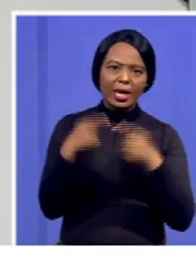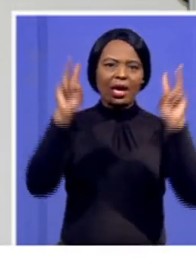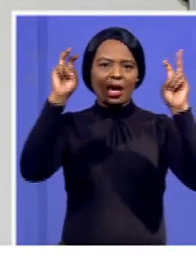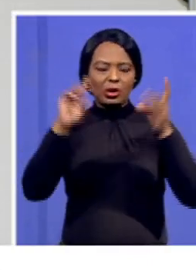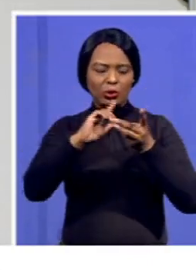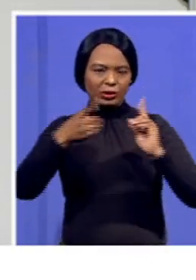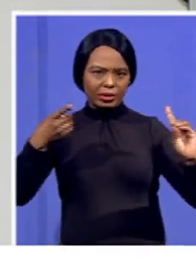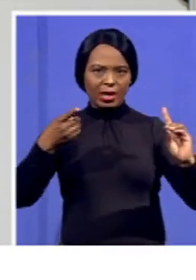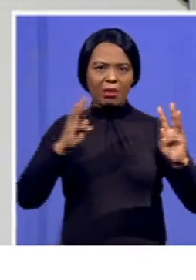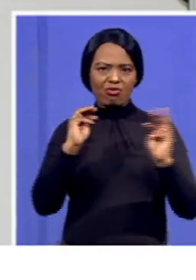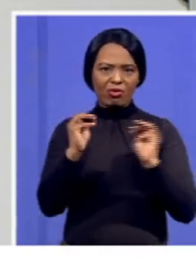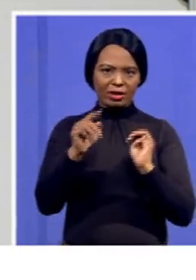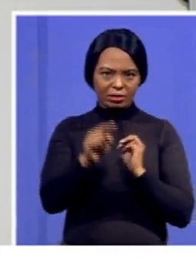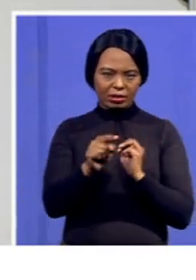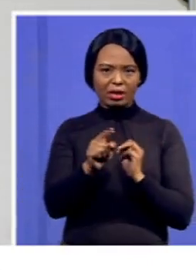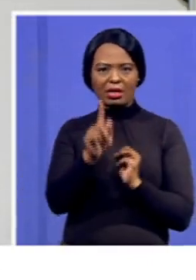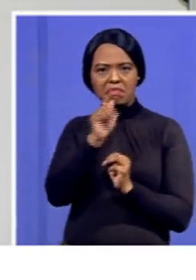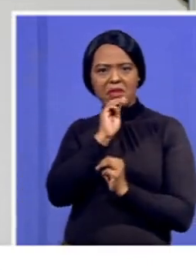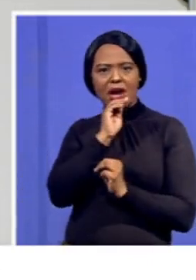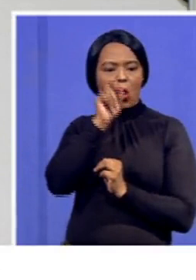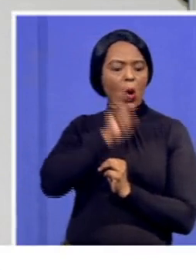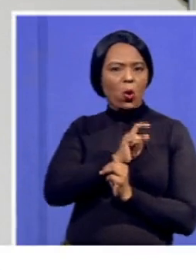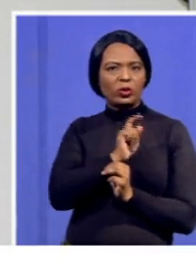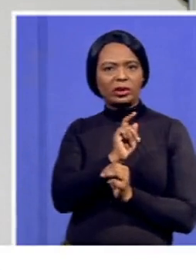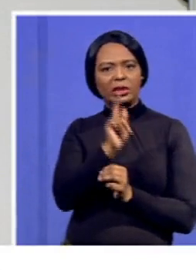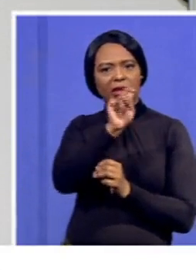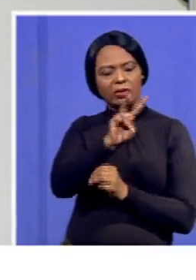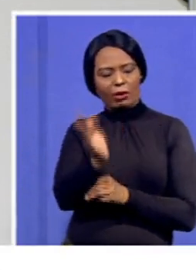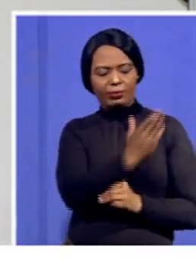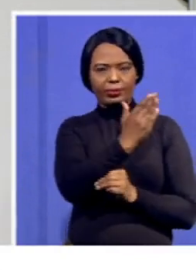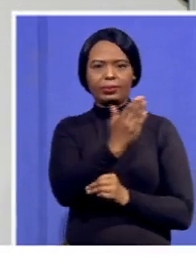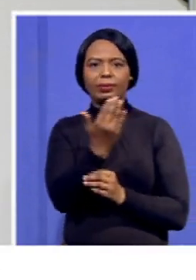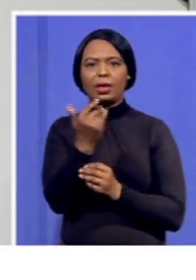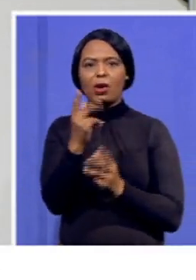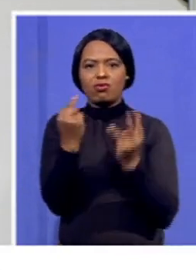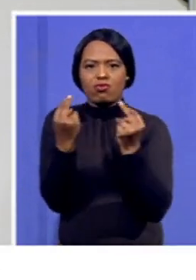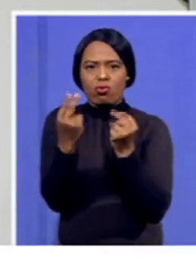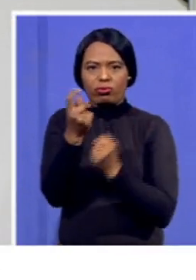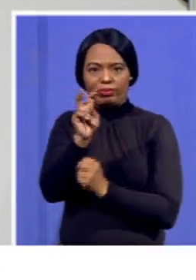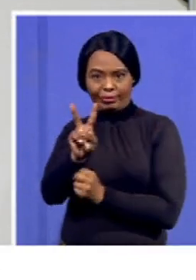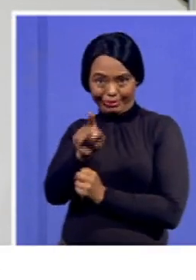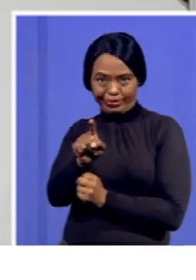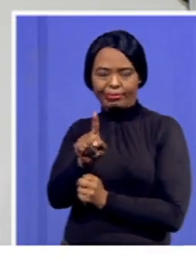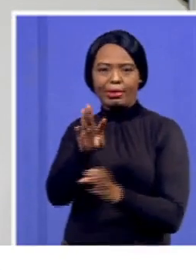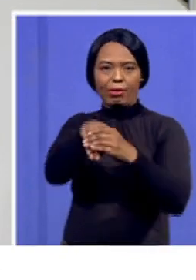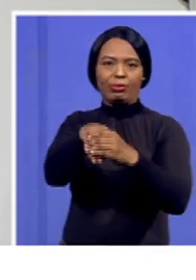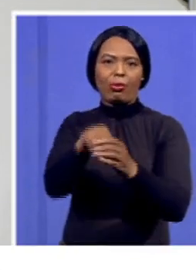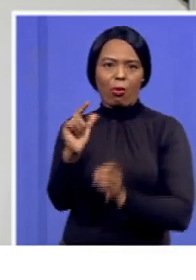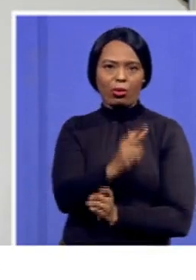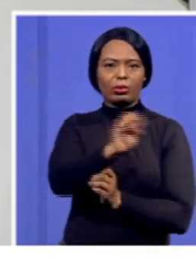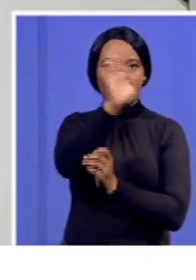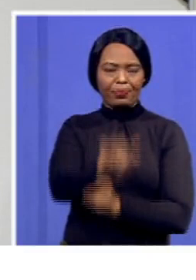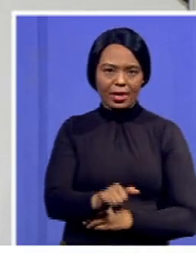migration. We are also dealing with the issue of the postal services. Our report surveys the progress made